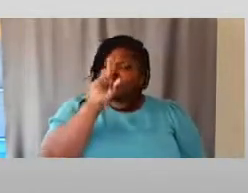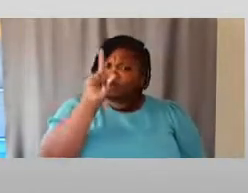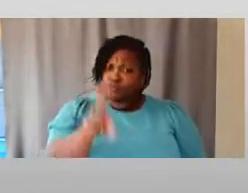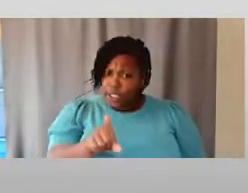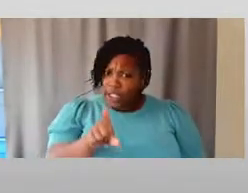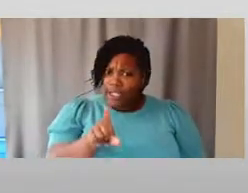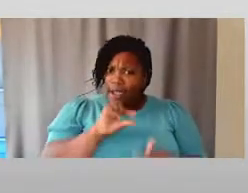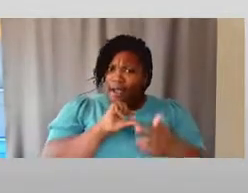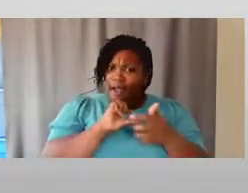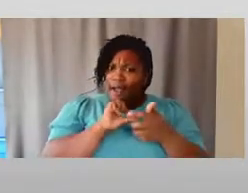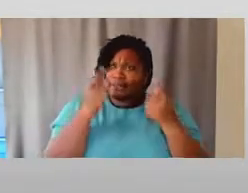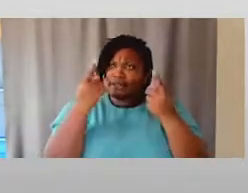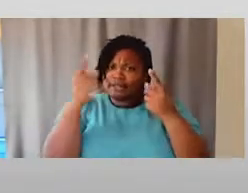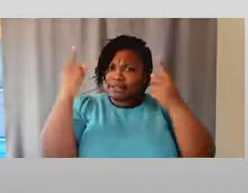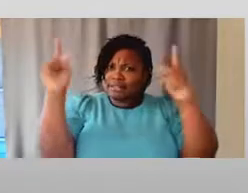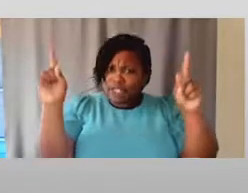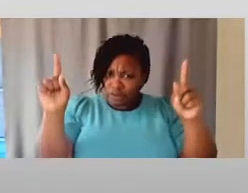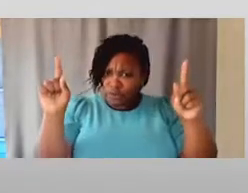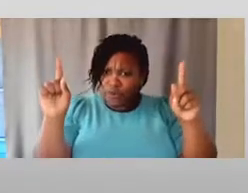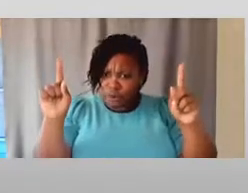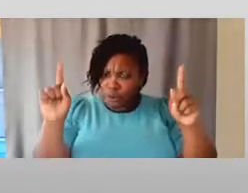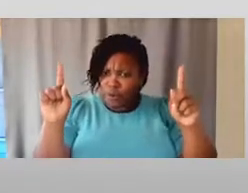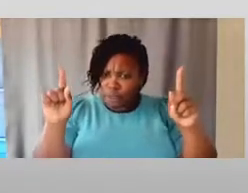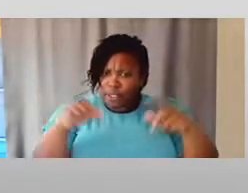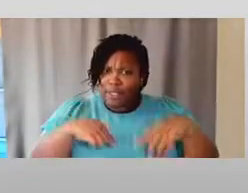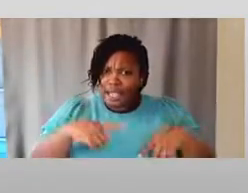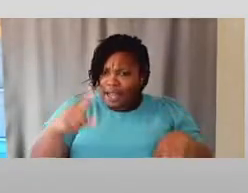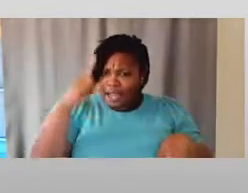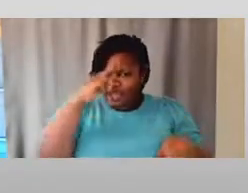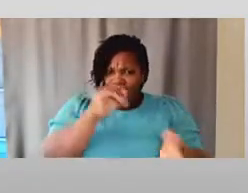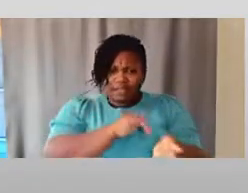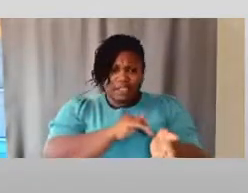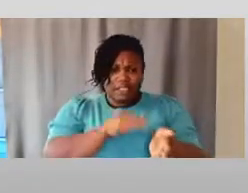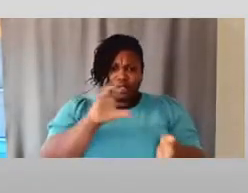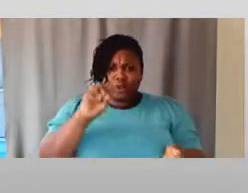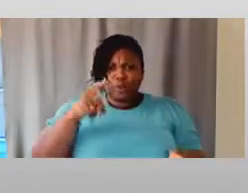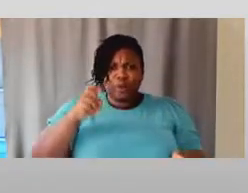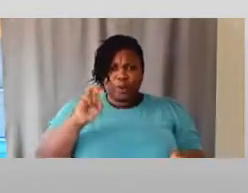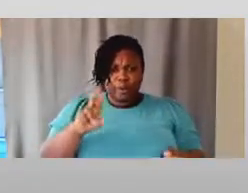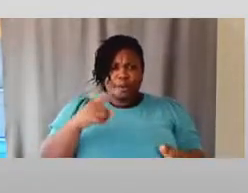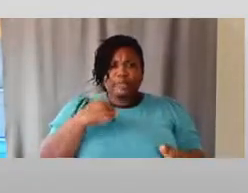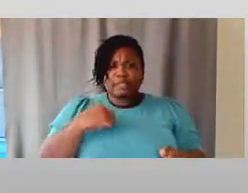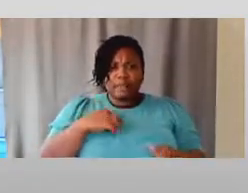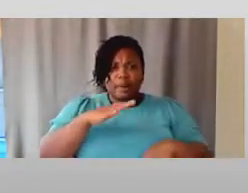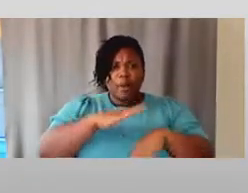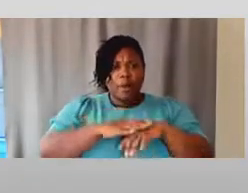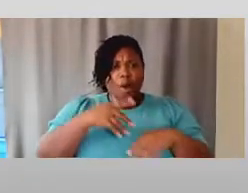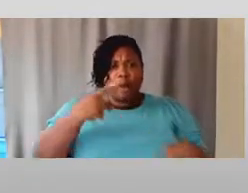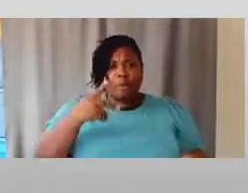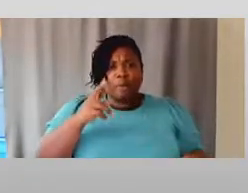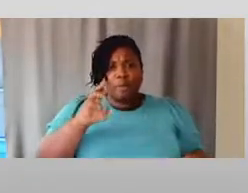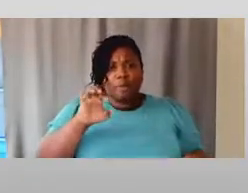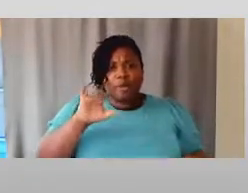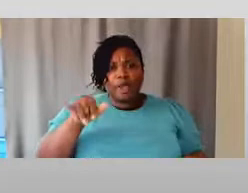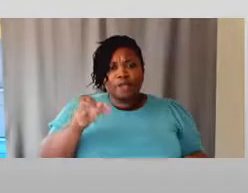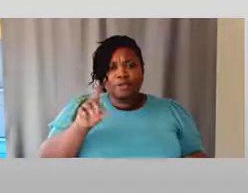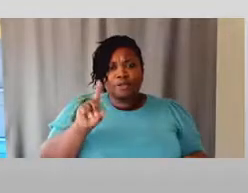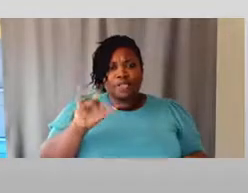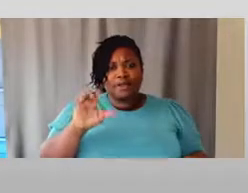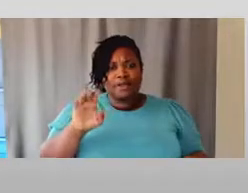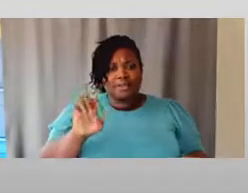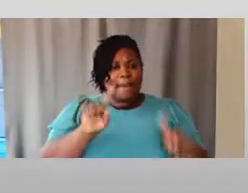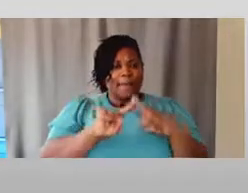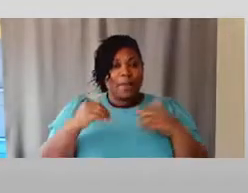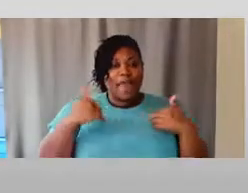highly successful. And in part, I must say, maybe Dr. Kubler will tell me on prejudice, that we have a lot of engineering, male engineering